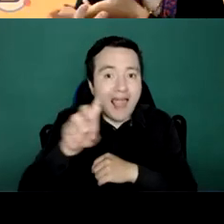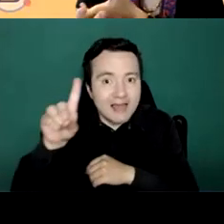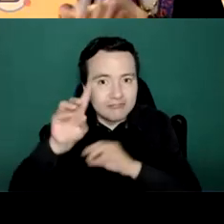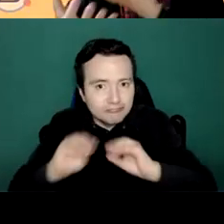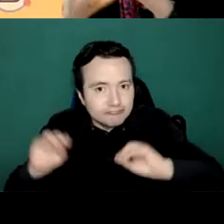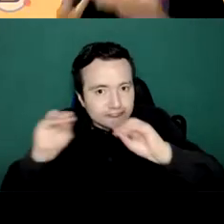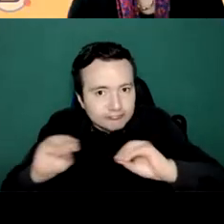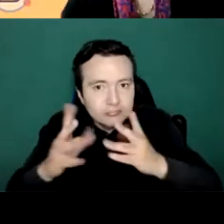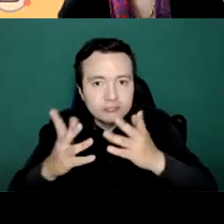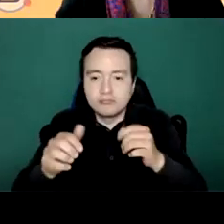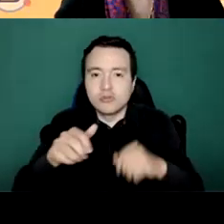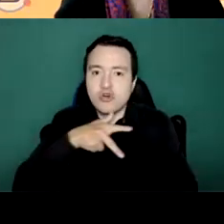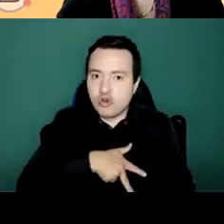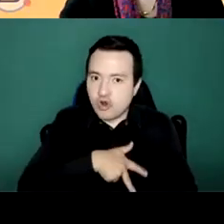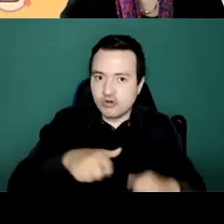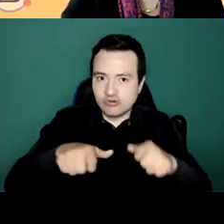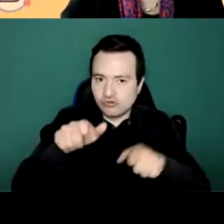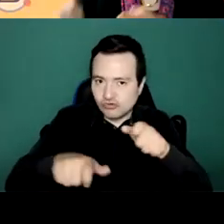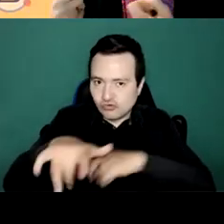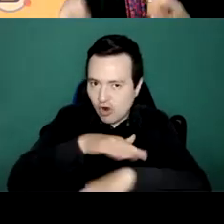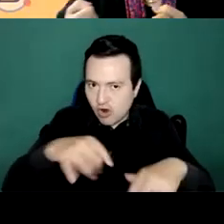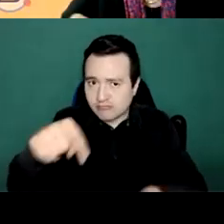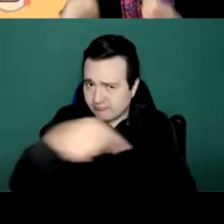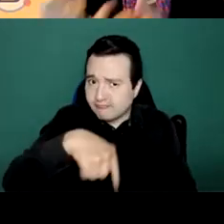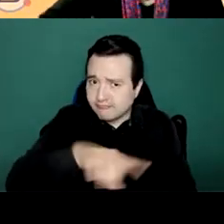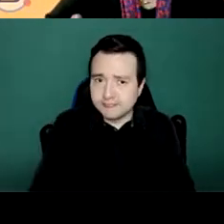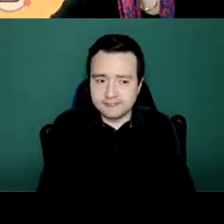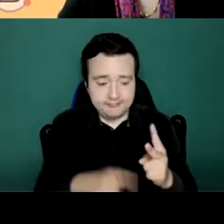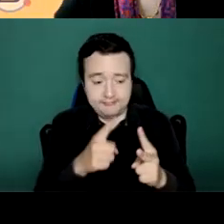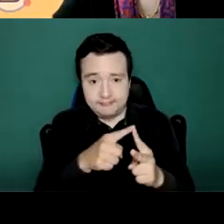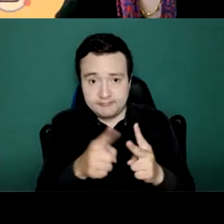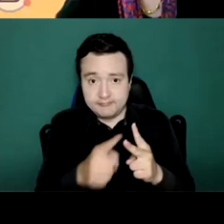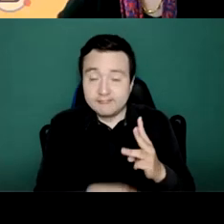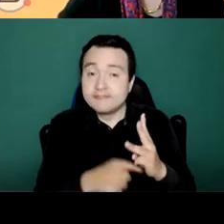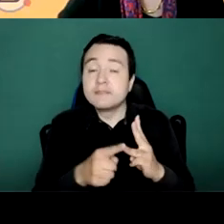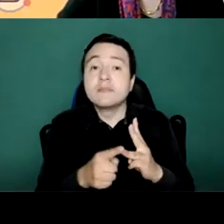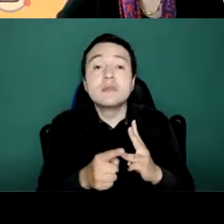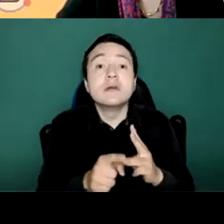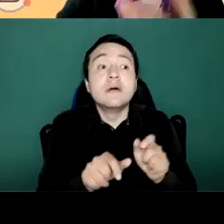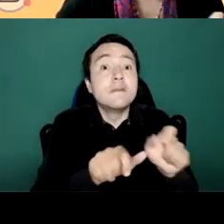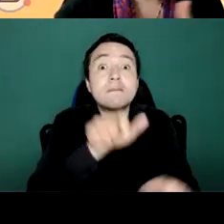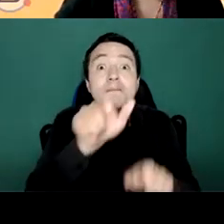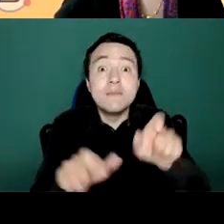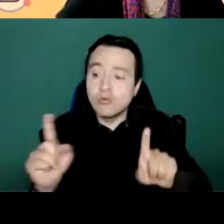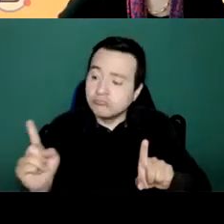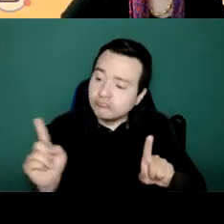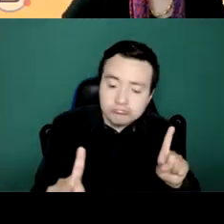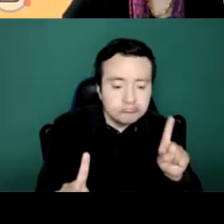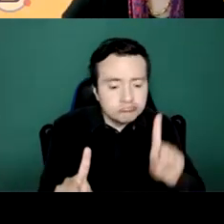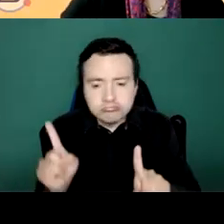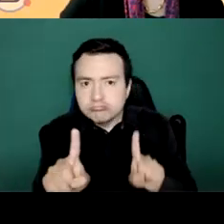areas. The third point is to build human resource capacity to deliver mental health and social care